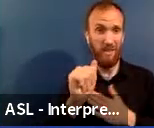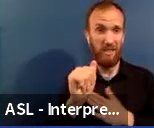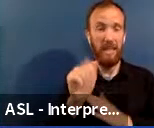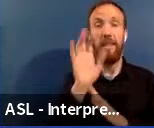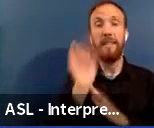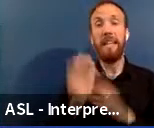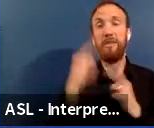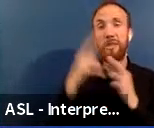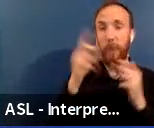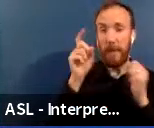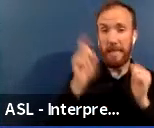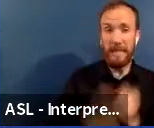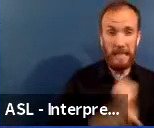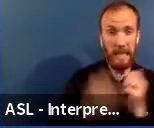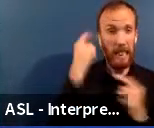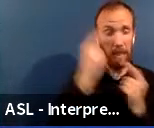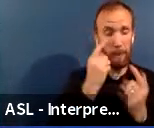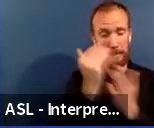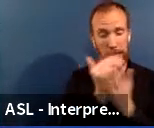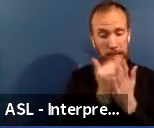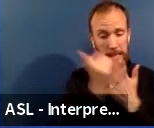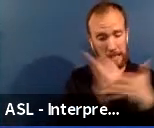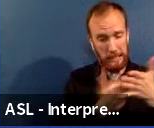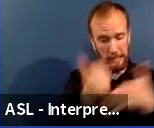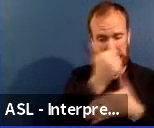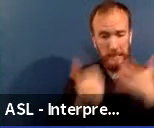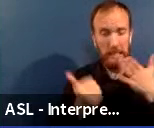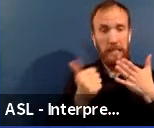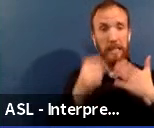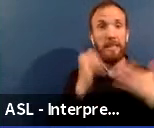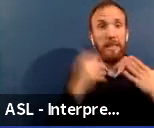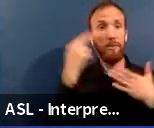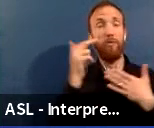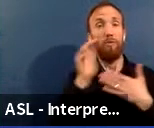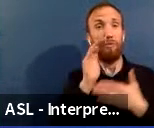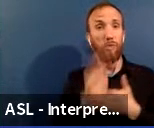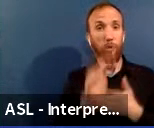process is extremely critical and your input is not only welcome, but necessary.